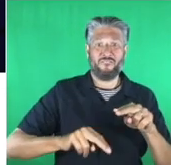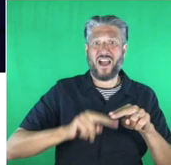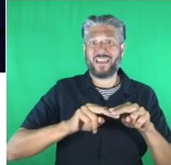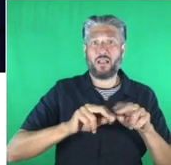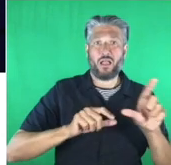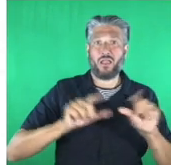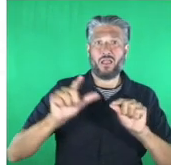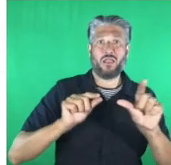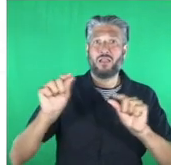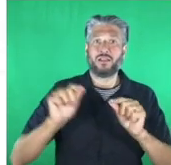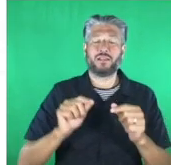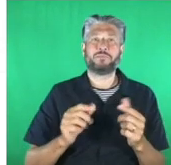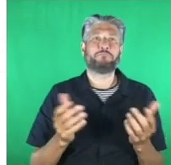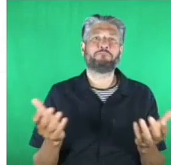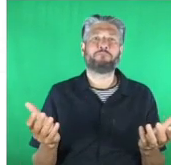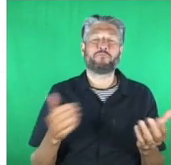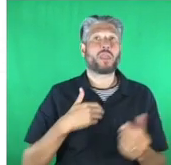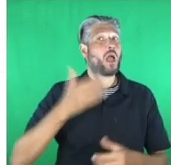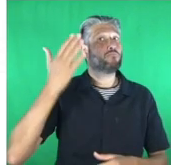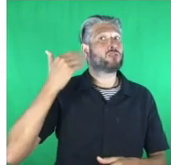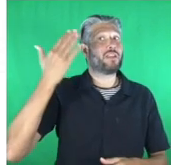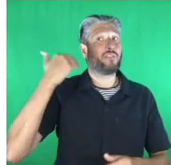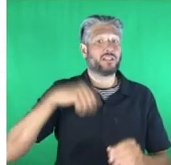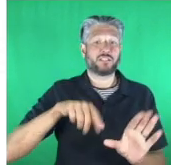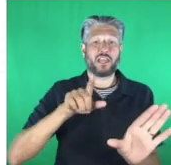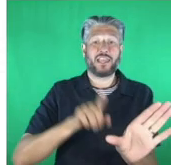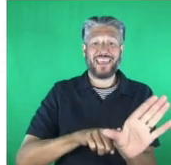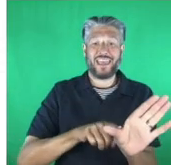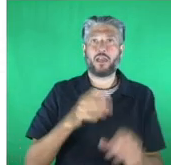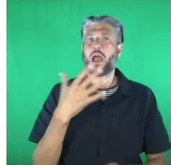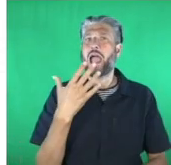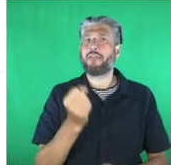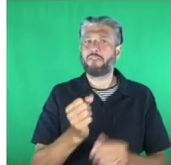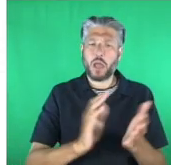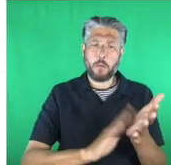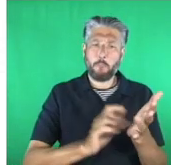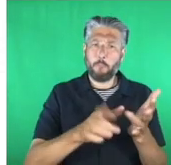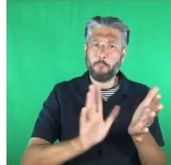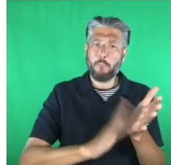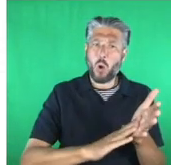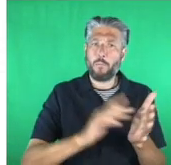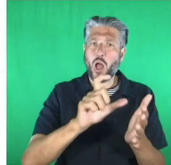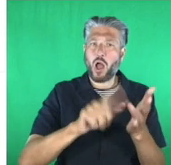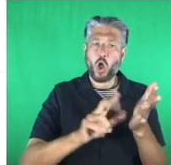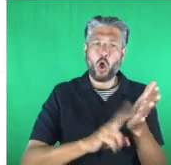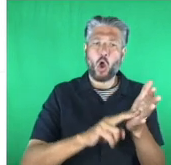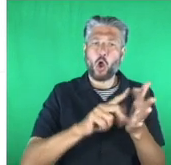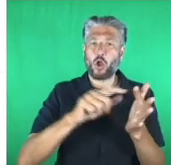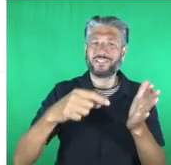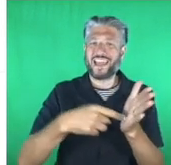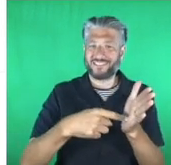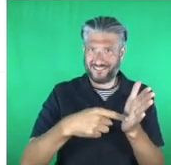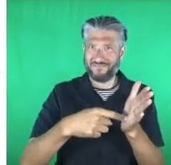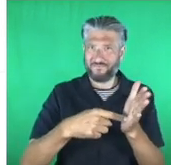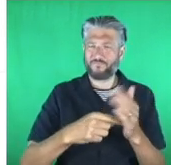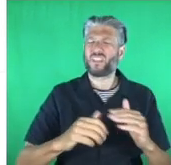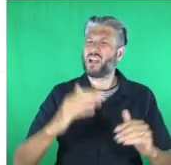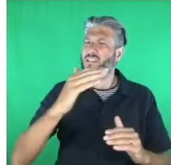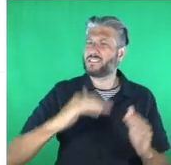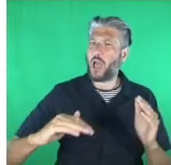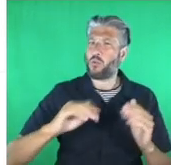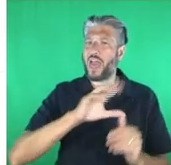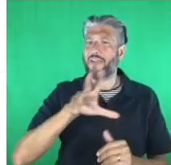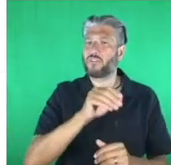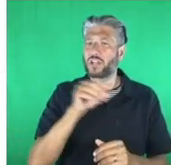years mom connect a south african based service used by mothers text-based sms-based really